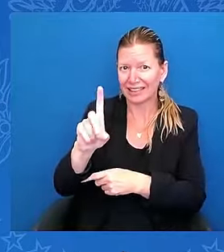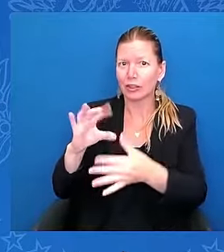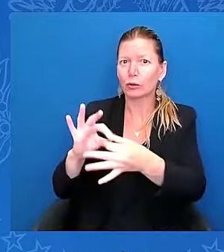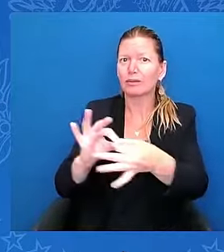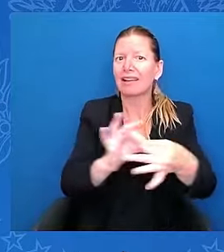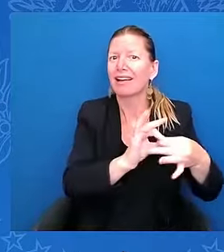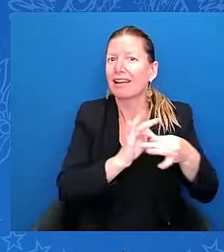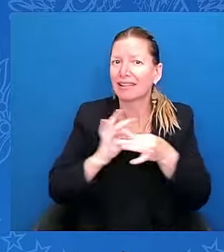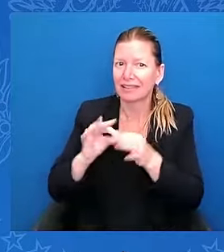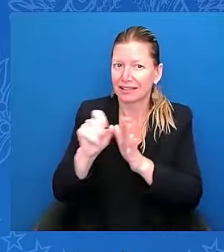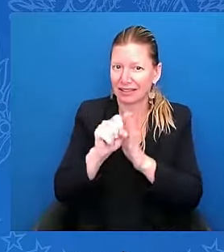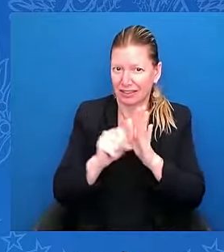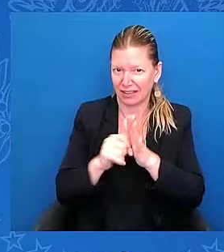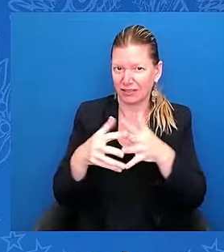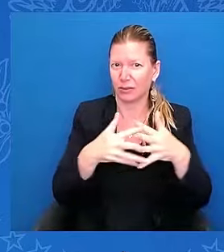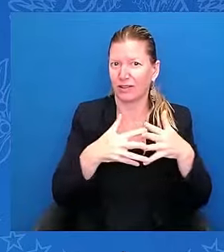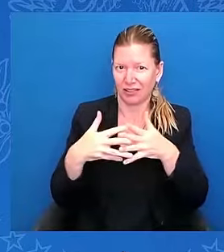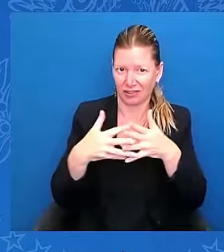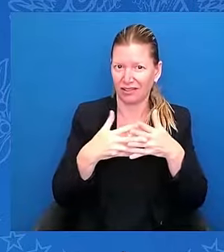immigrants.